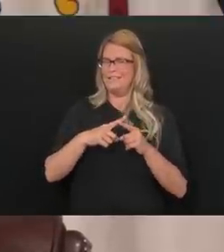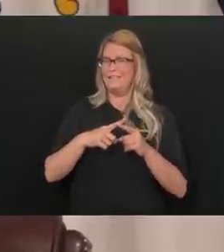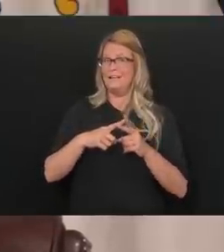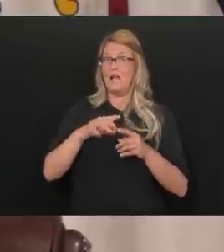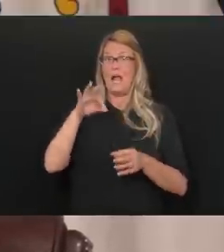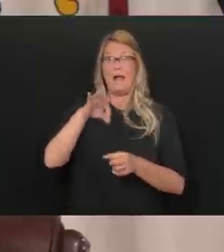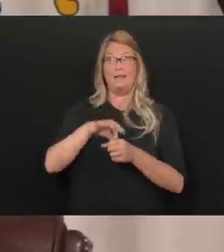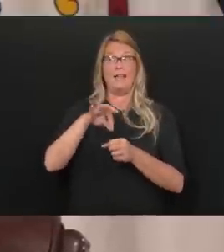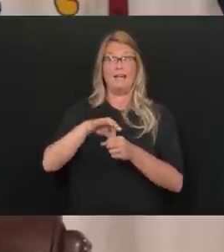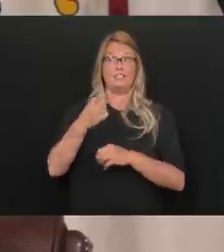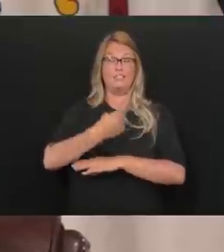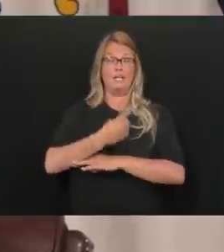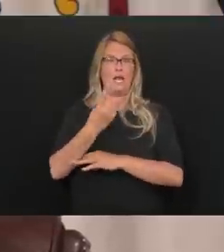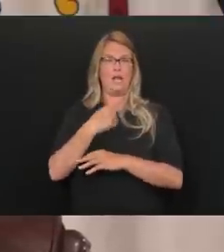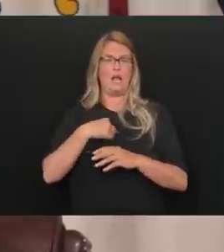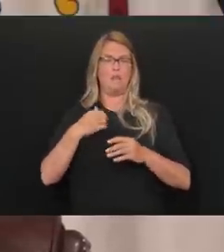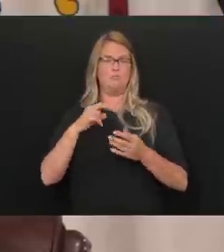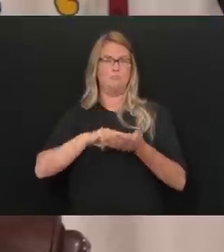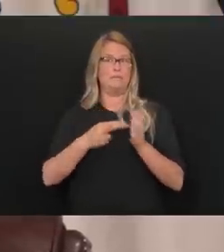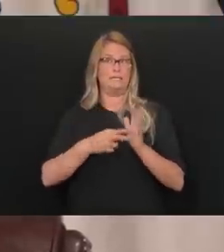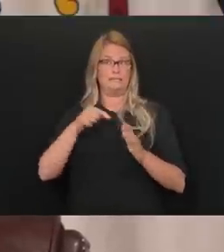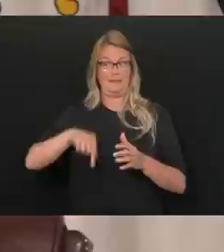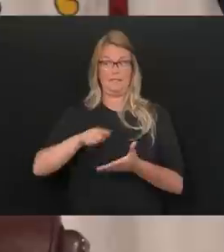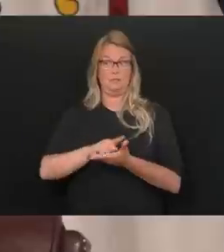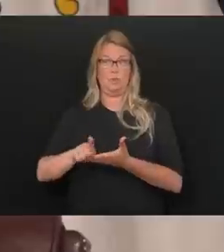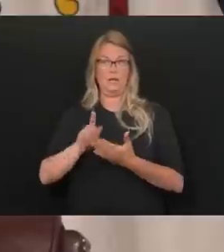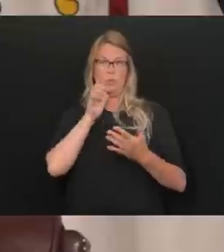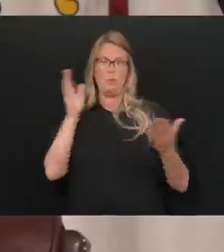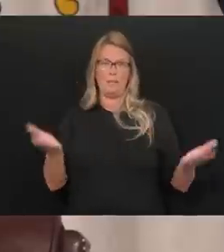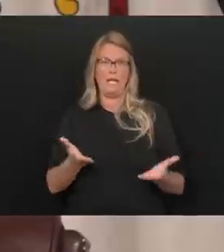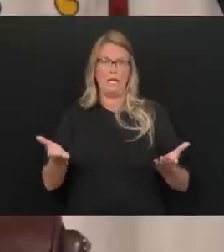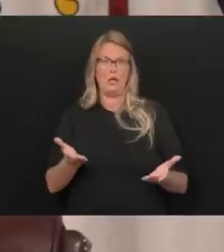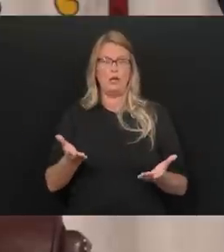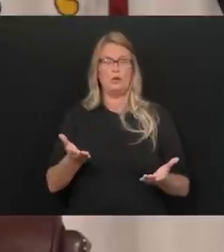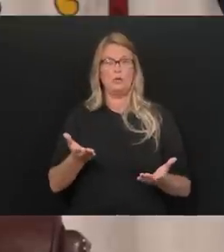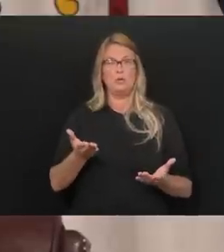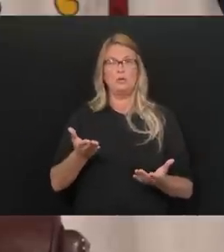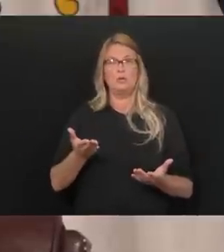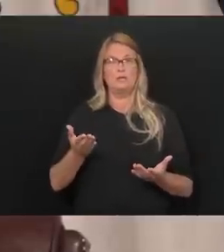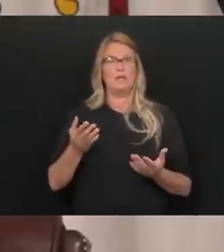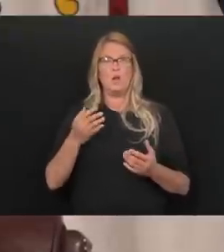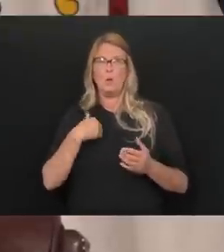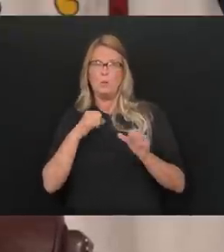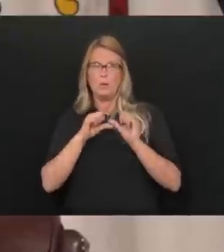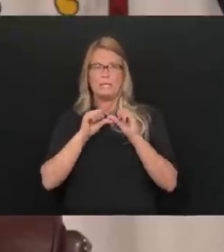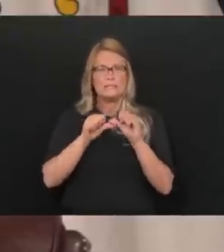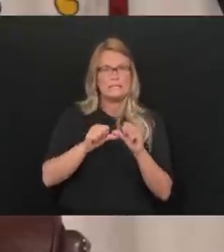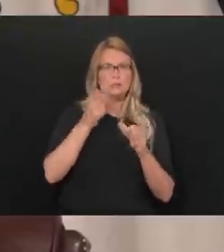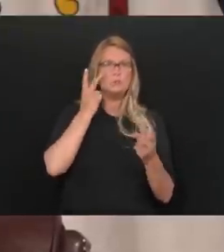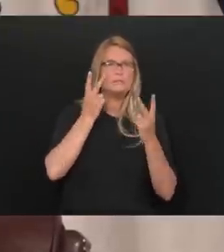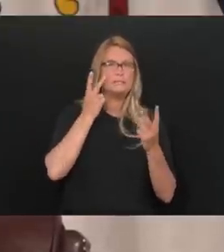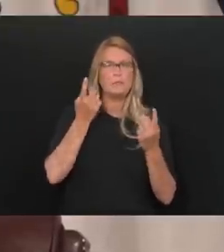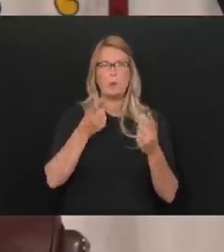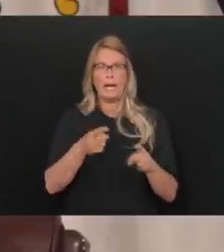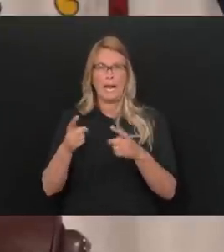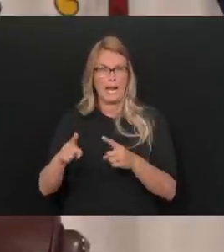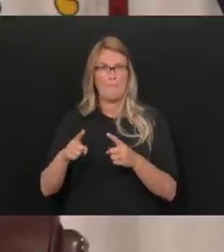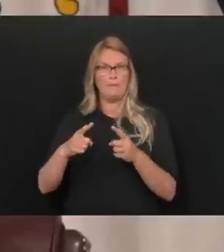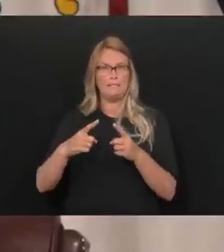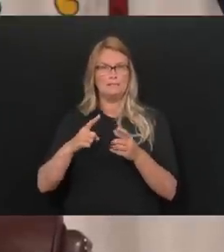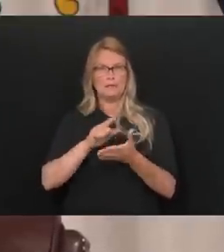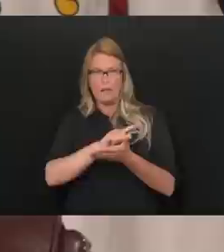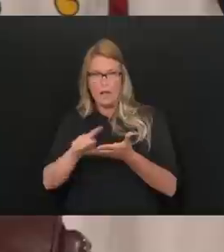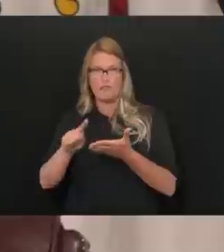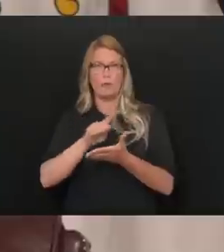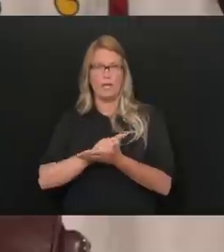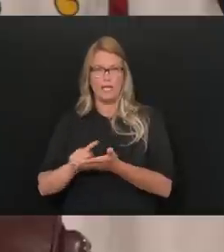you know, we'll be here every day, every day this week. And, uh, and then, and then we'll just continue to see where we stand and, and, and, and the